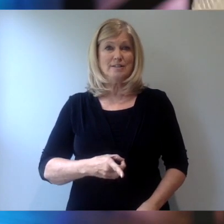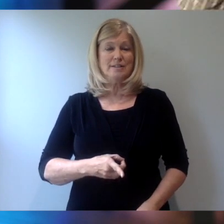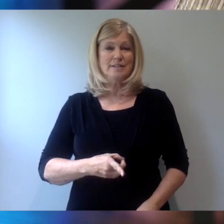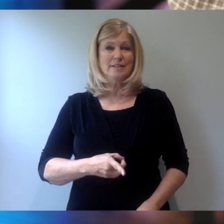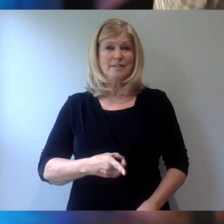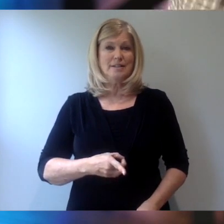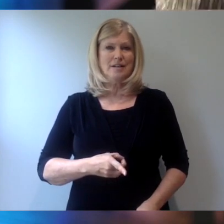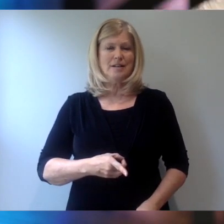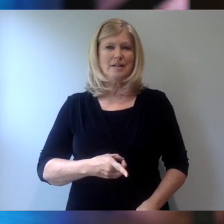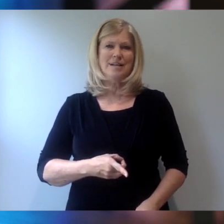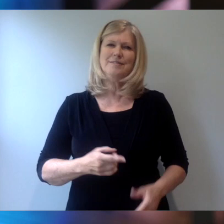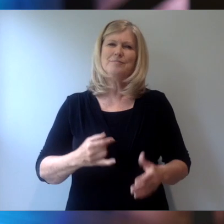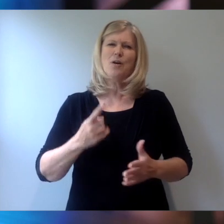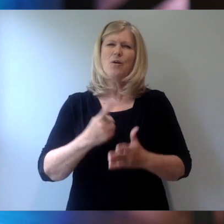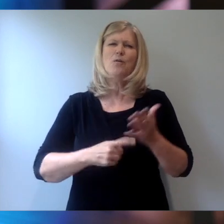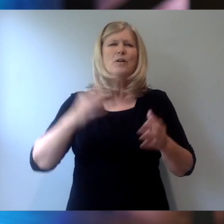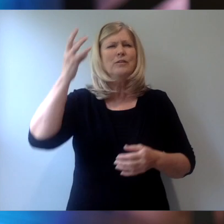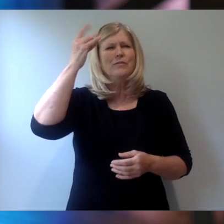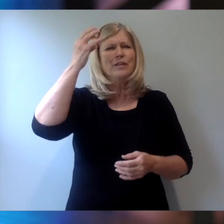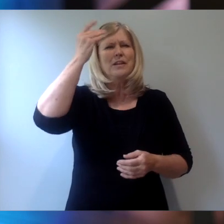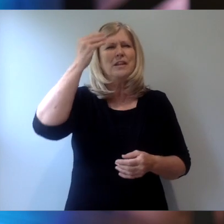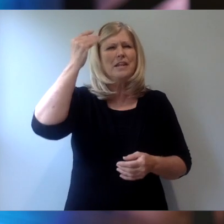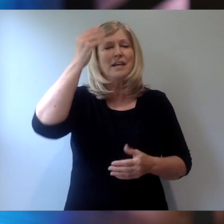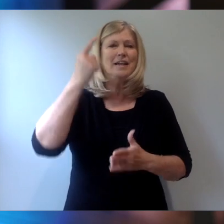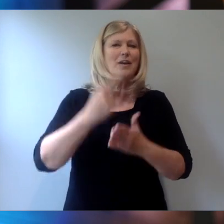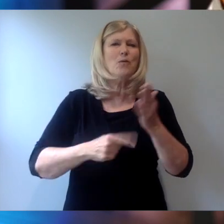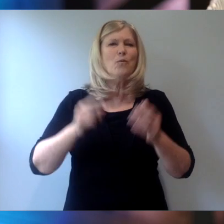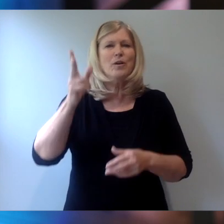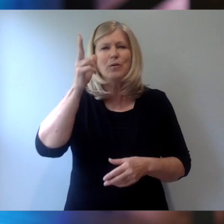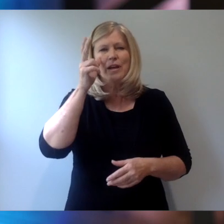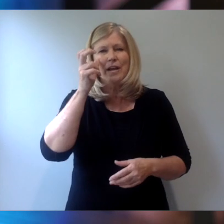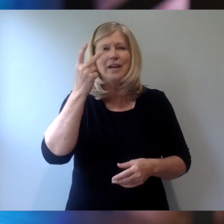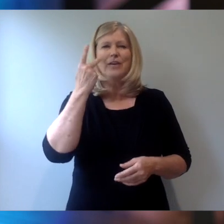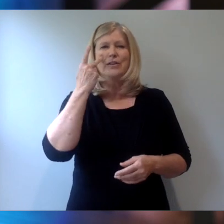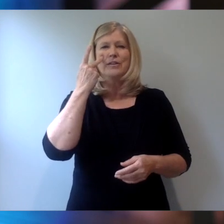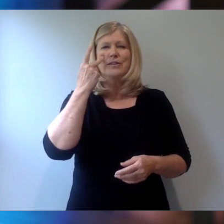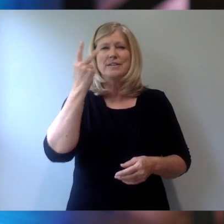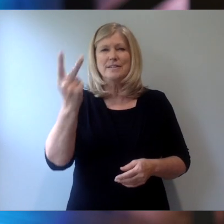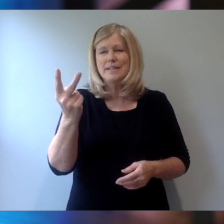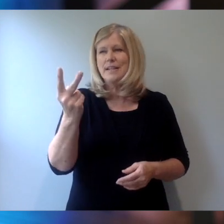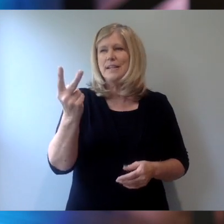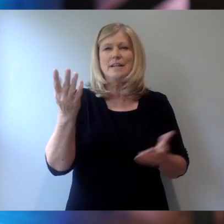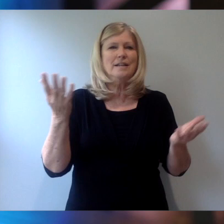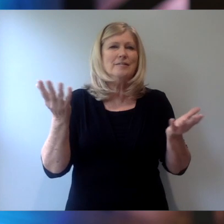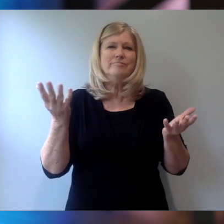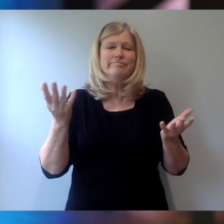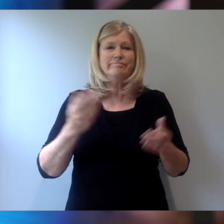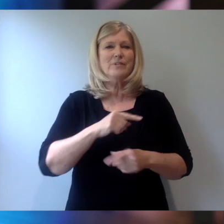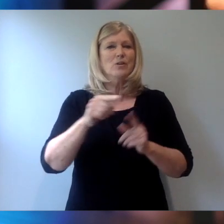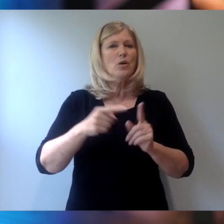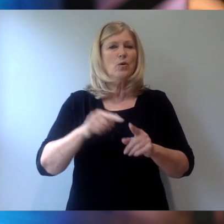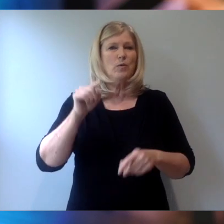what starts to fire off in your mind? What do you hear? What do you think? What do you see when you